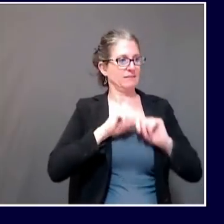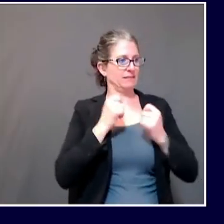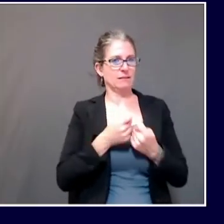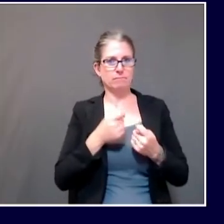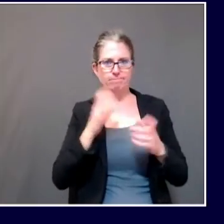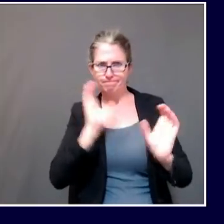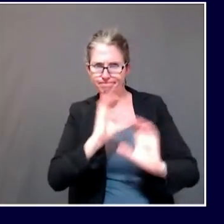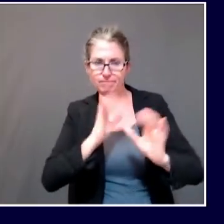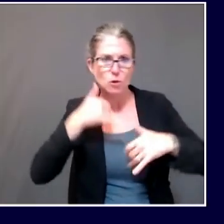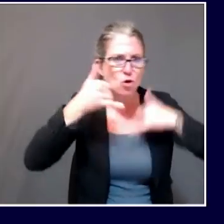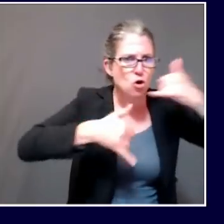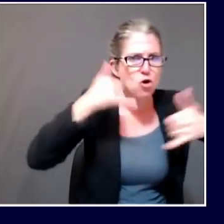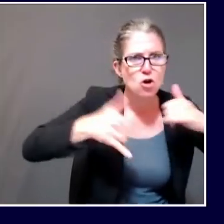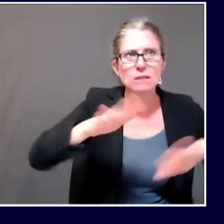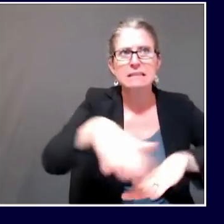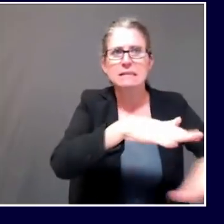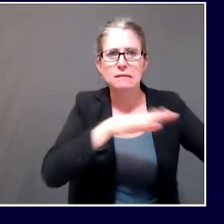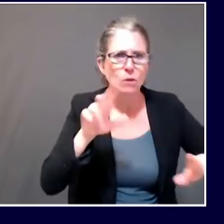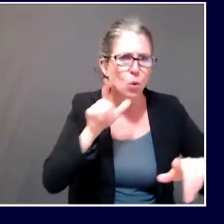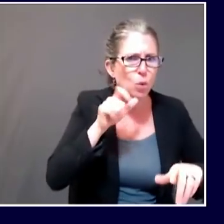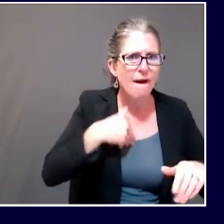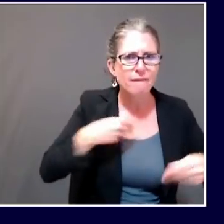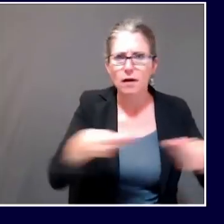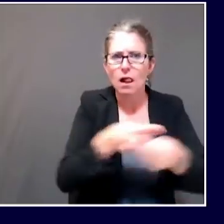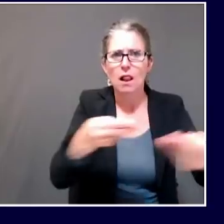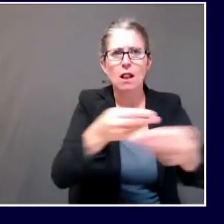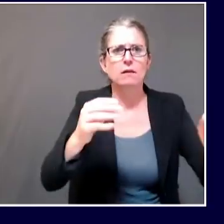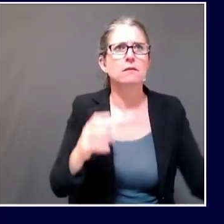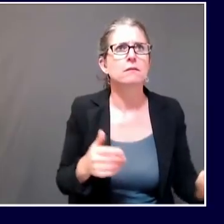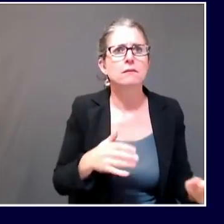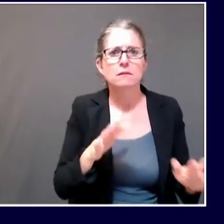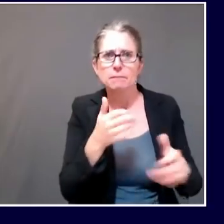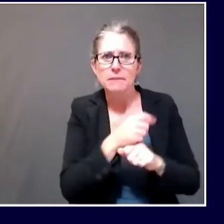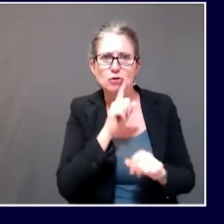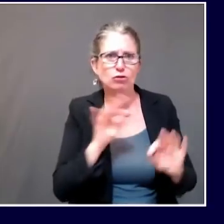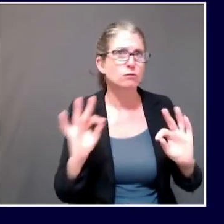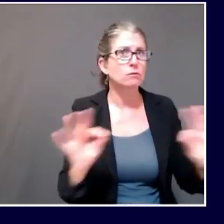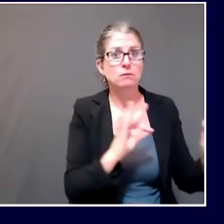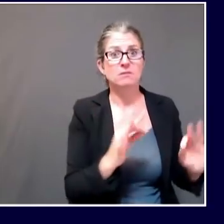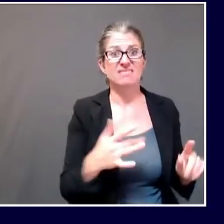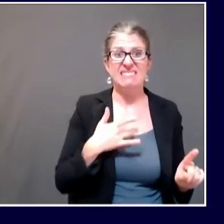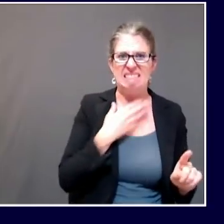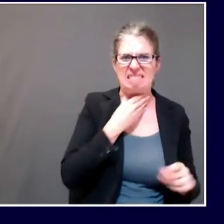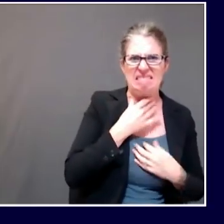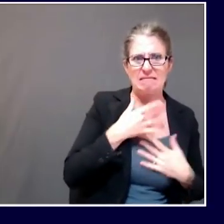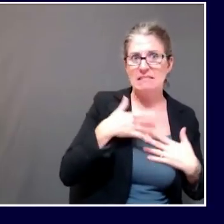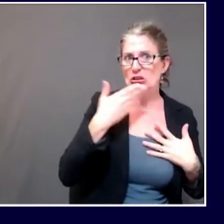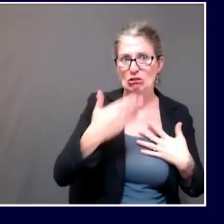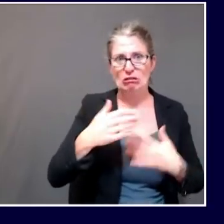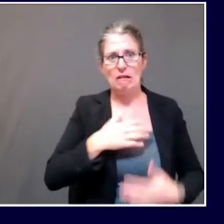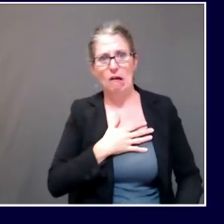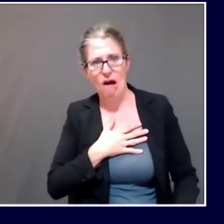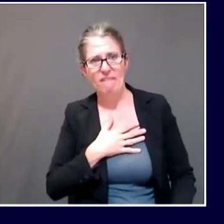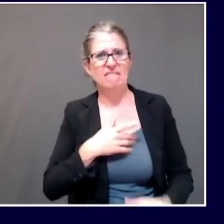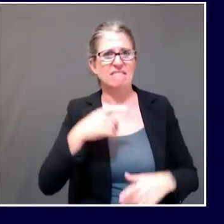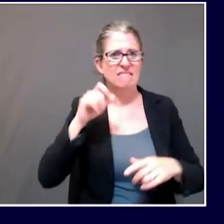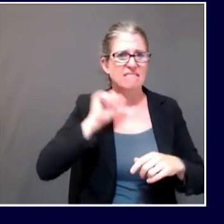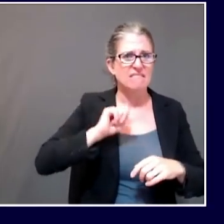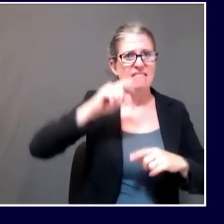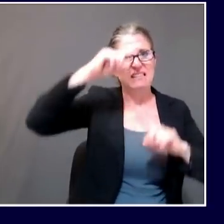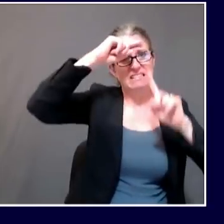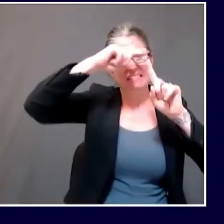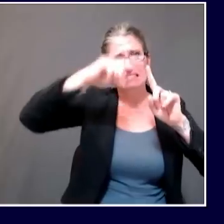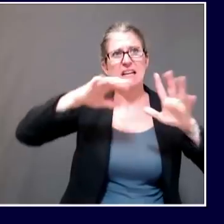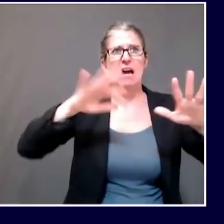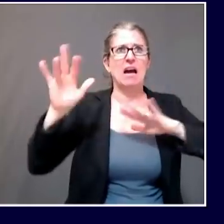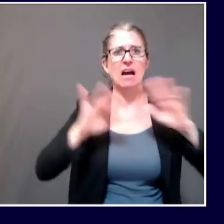they know where they can get tested. Or if they live with individuals who are immunocompromised, they're being given